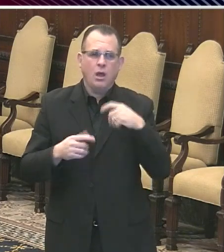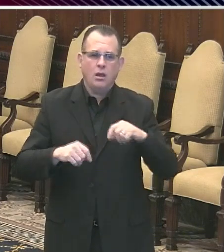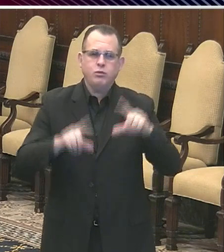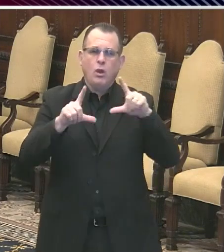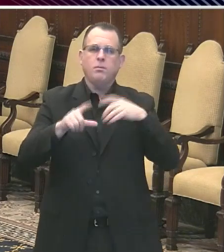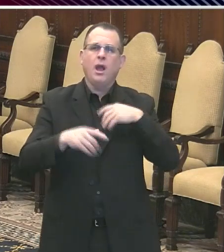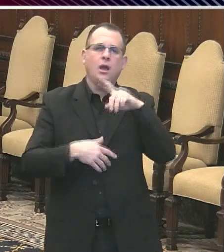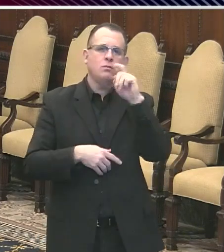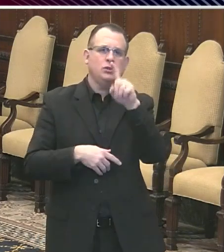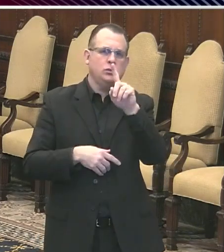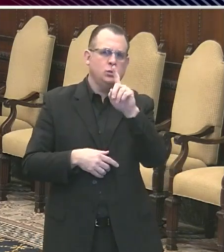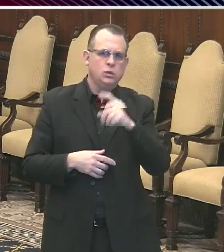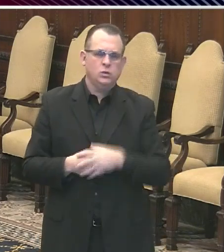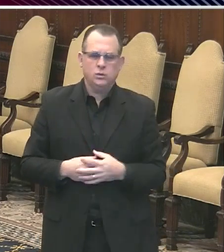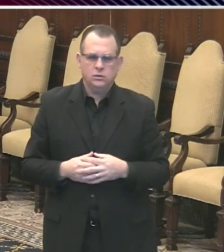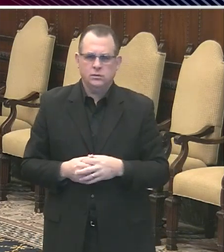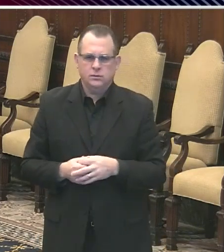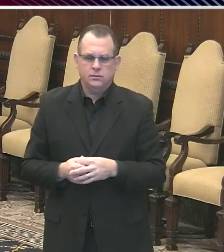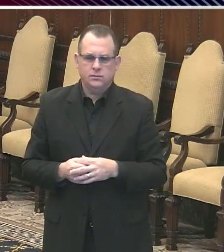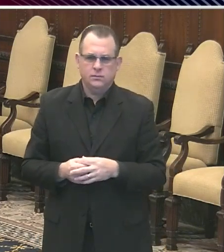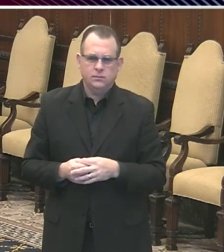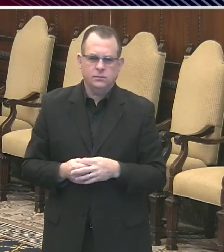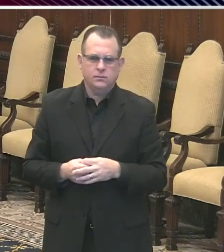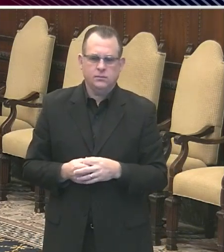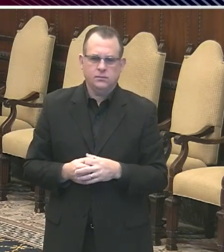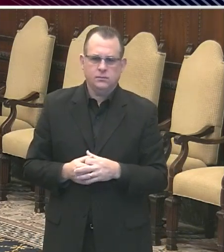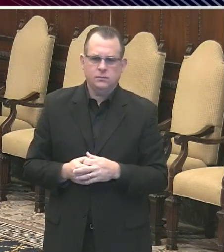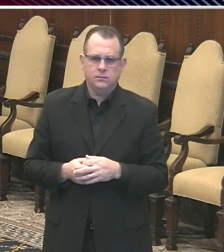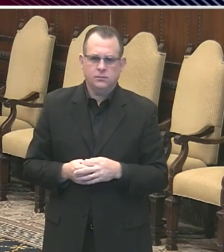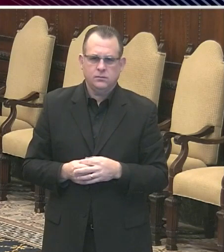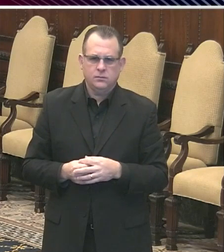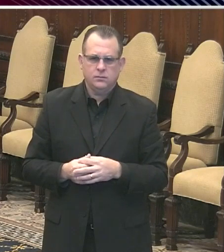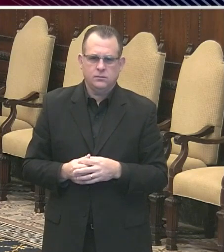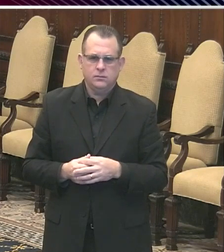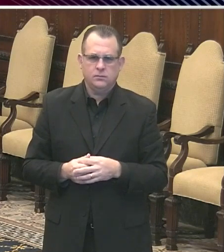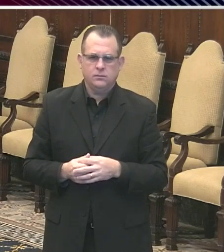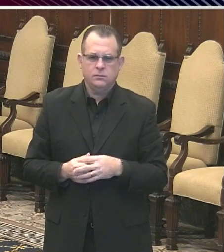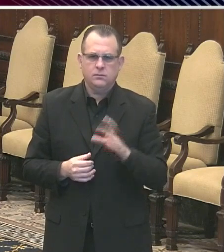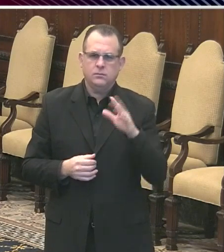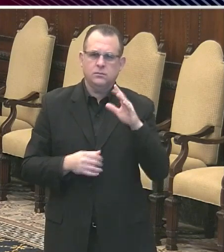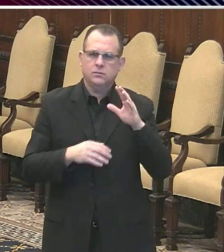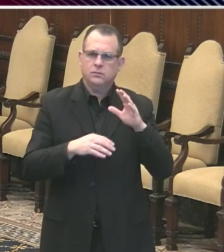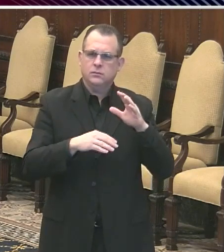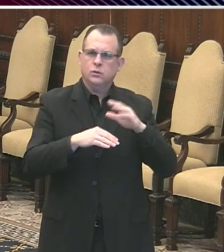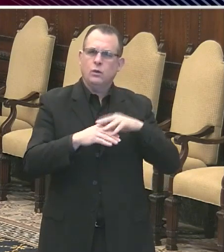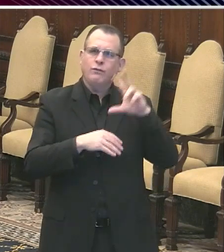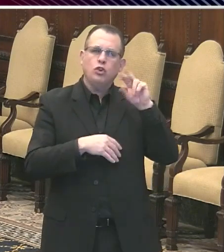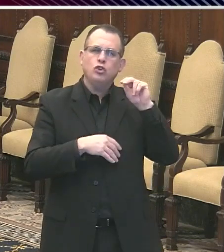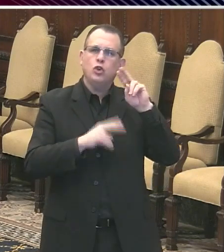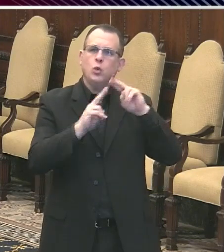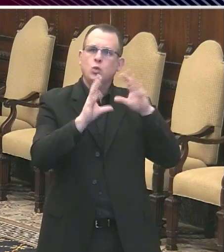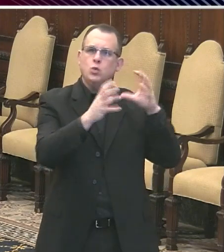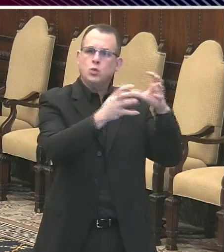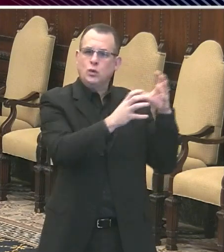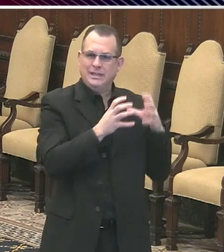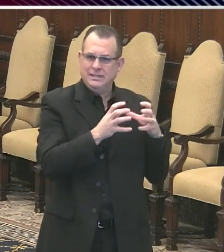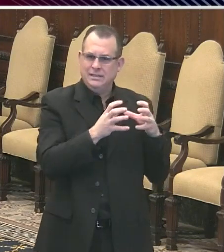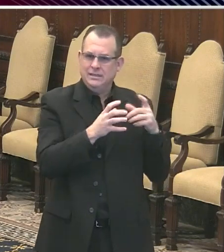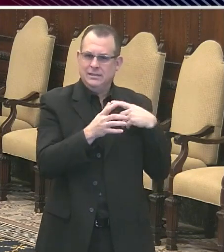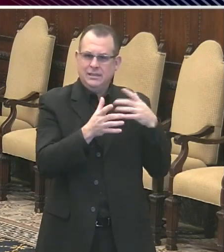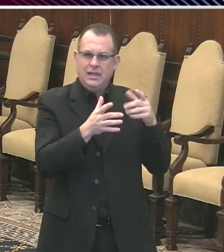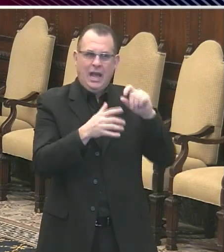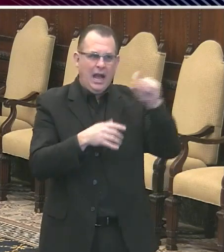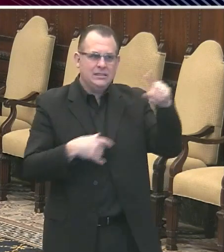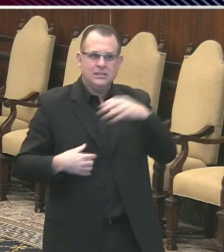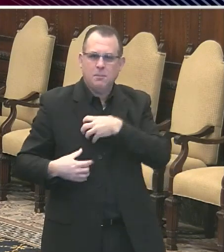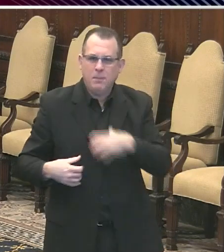So, more than 30 unions and groups are calling for the mayor to implement protections for essential workers, including expanding testing eligibility to all essential